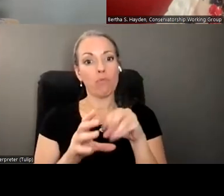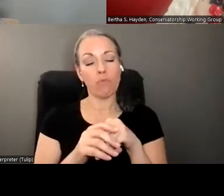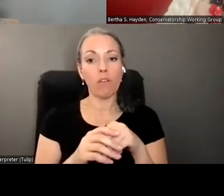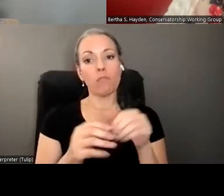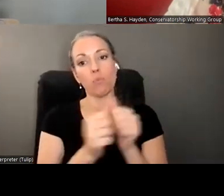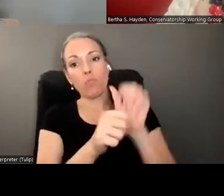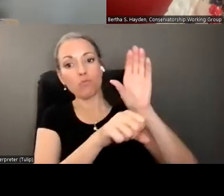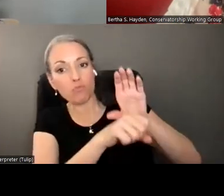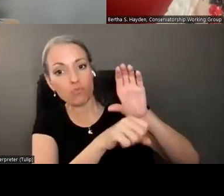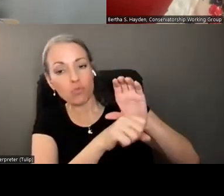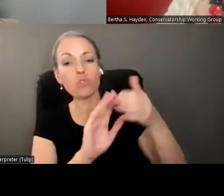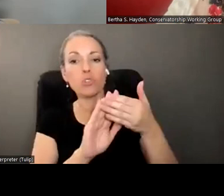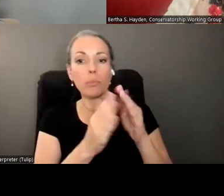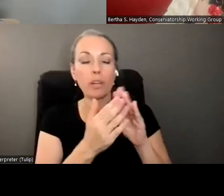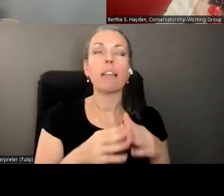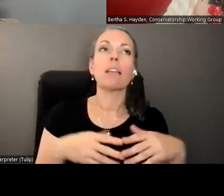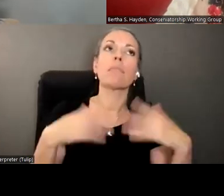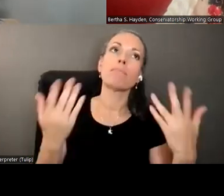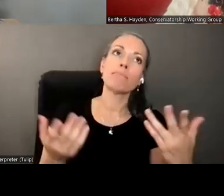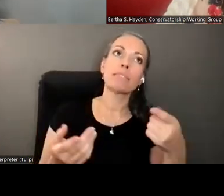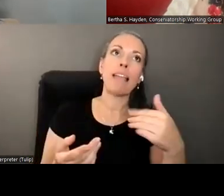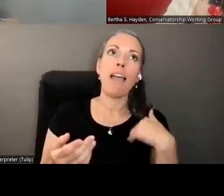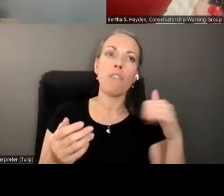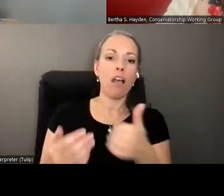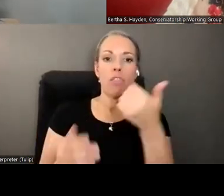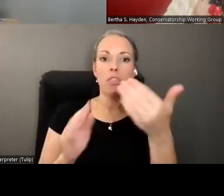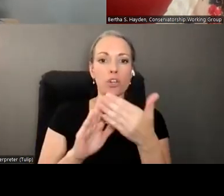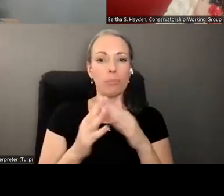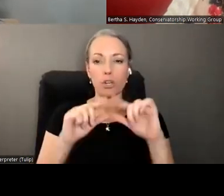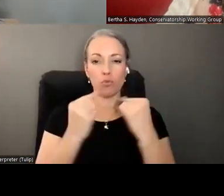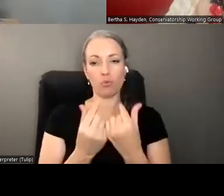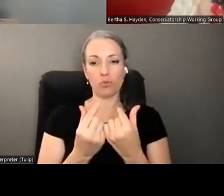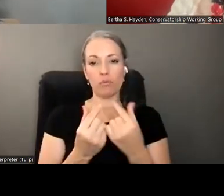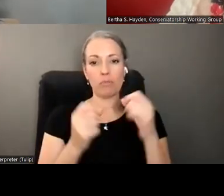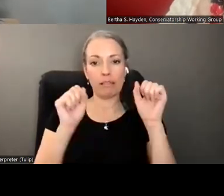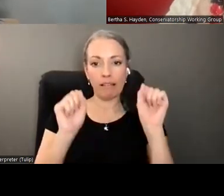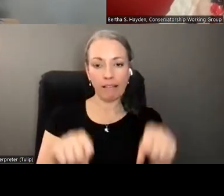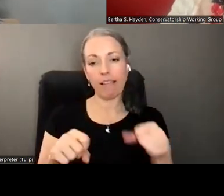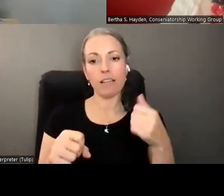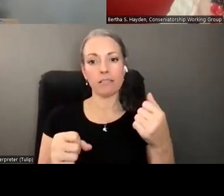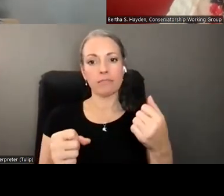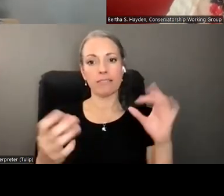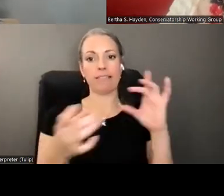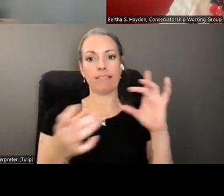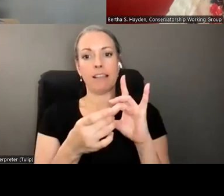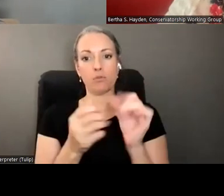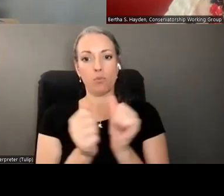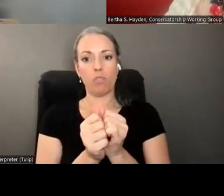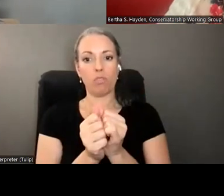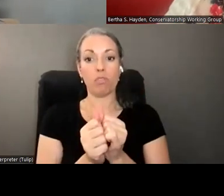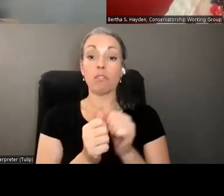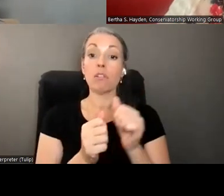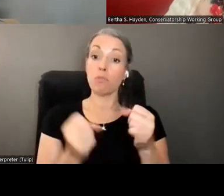communities are is there a another community group that would be good for him to be connected to are there